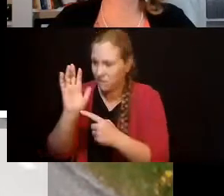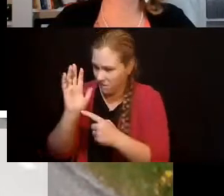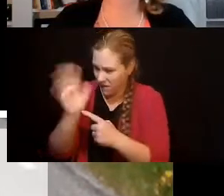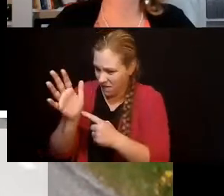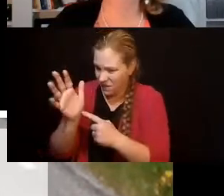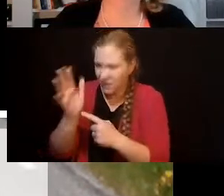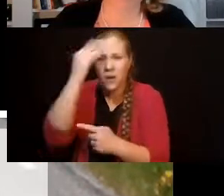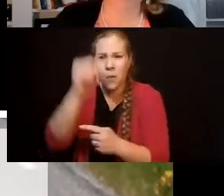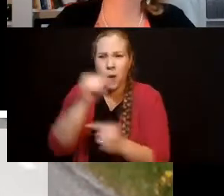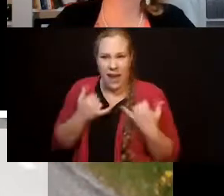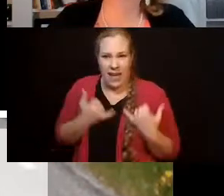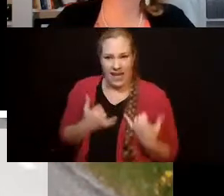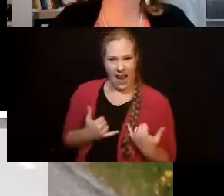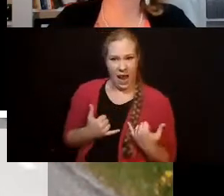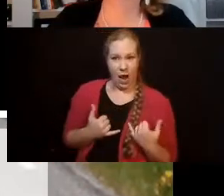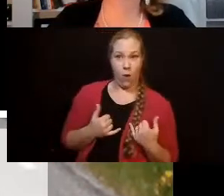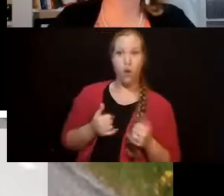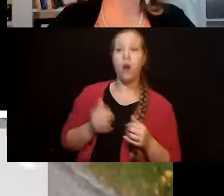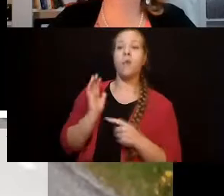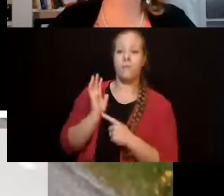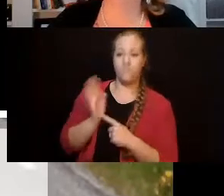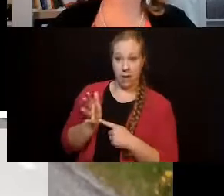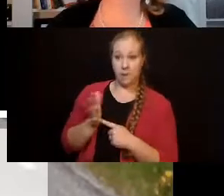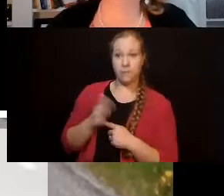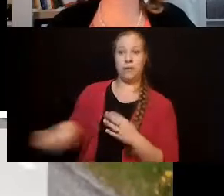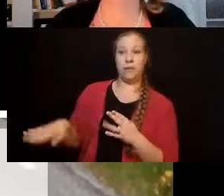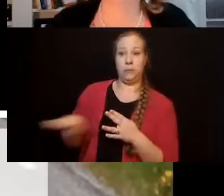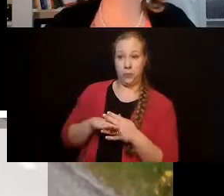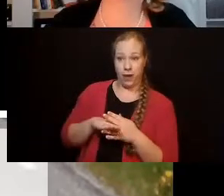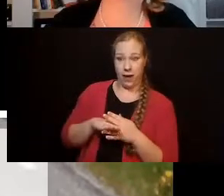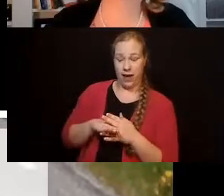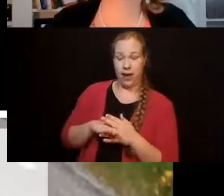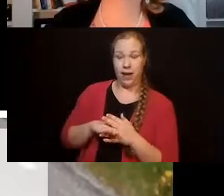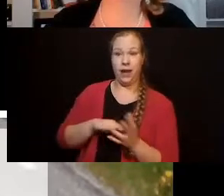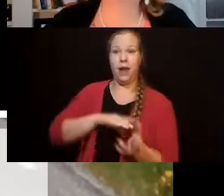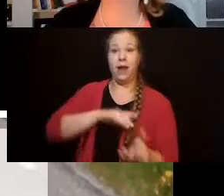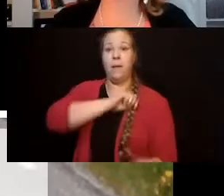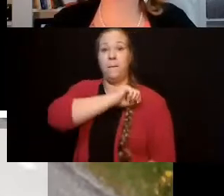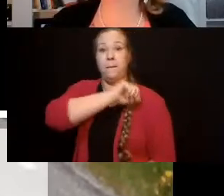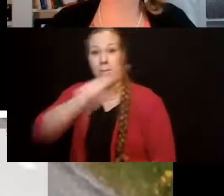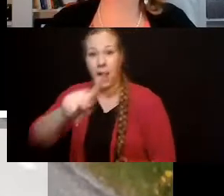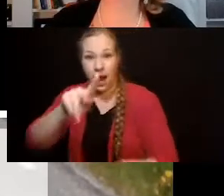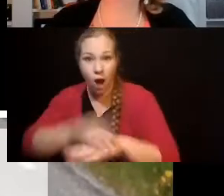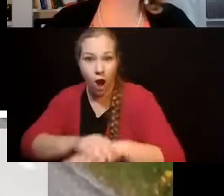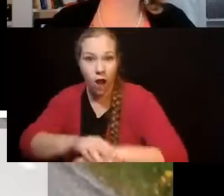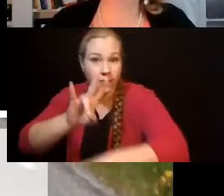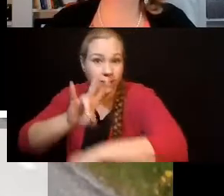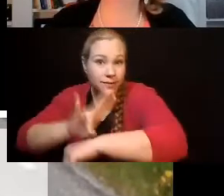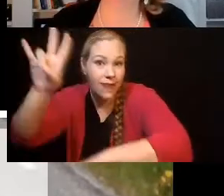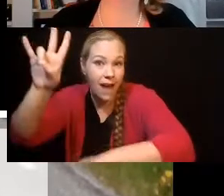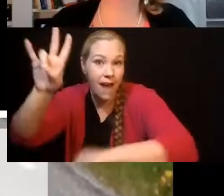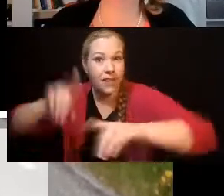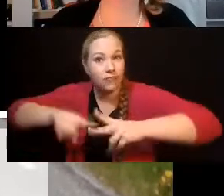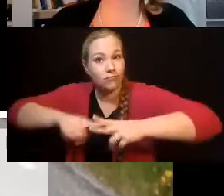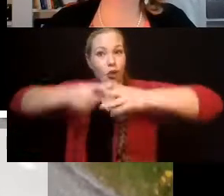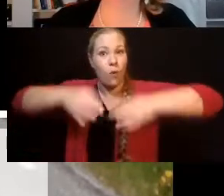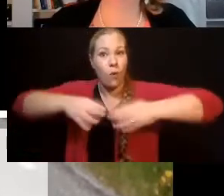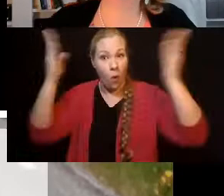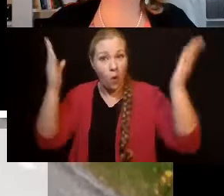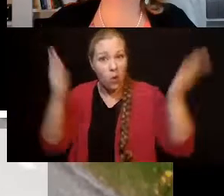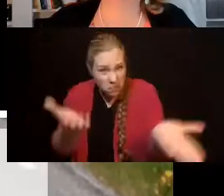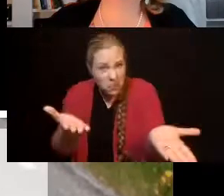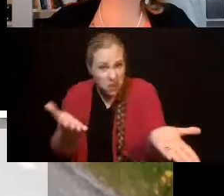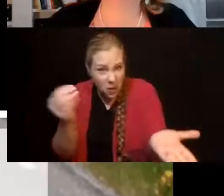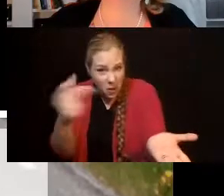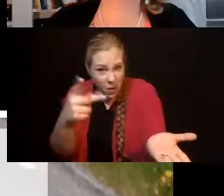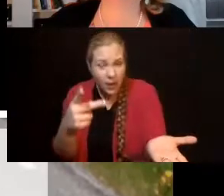-minute break, and then when we return, we'll switch interpreters. So everyone, stretch your legs.